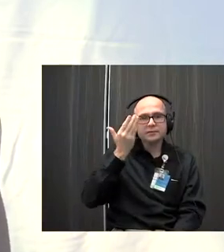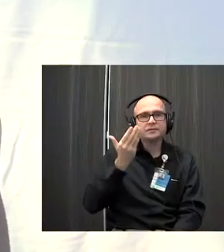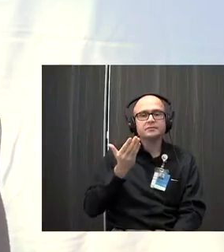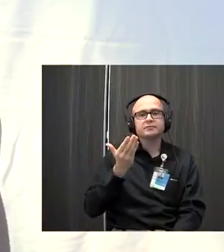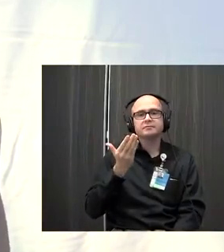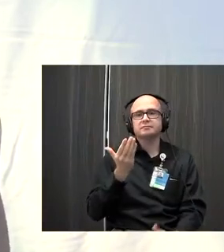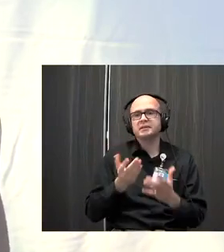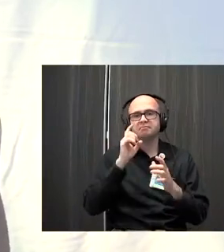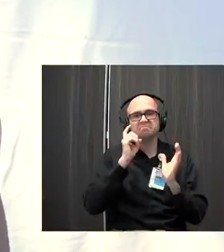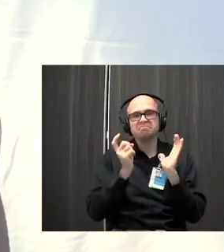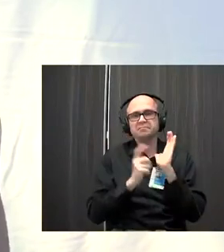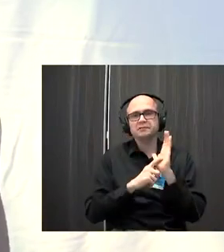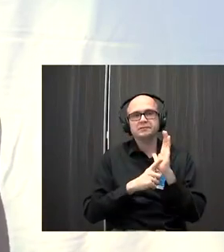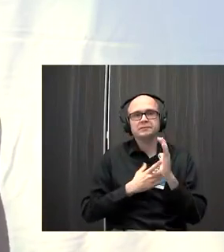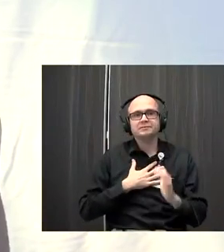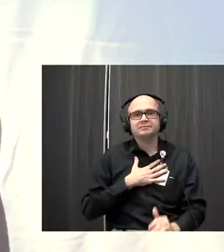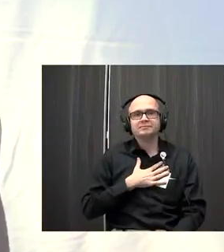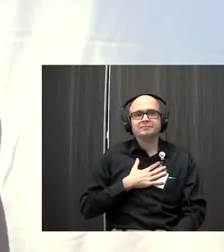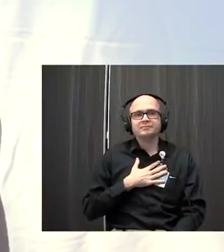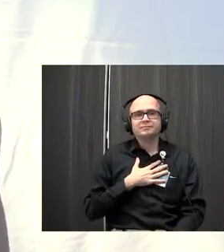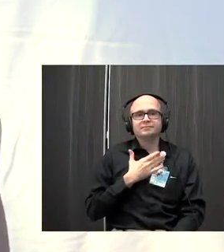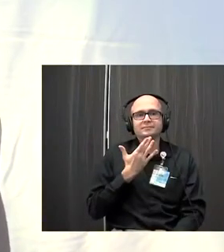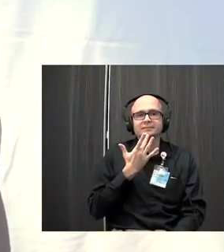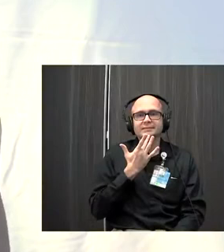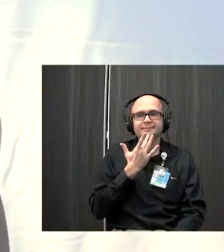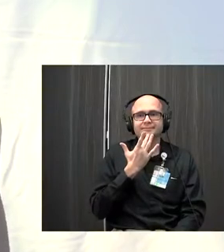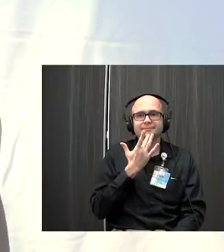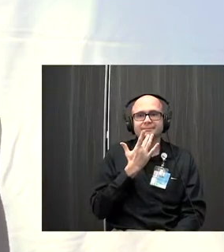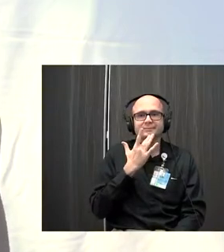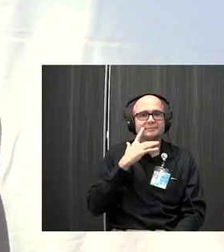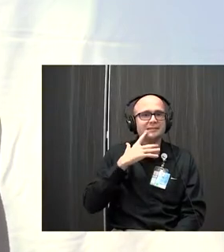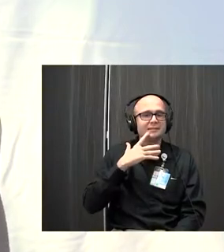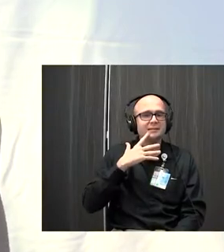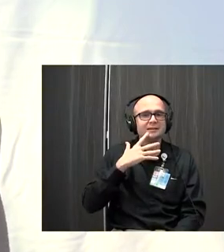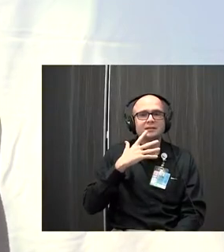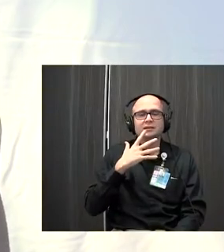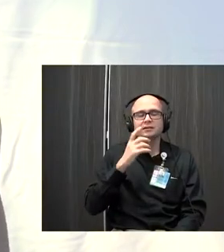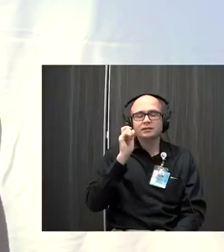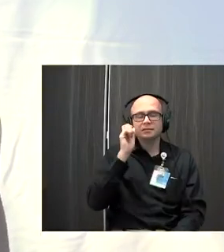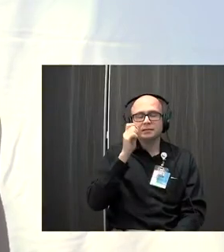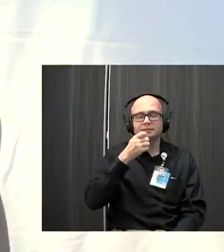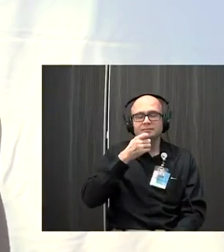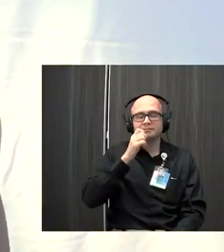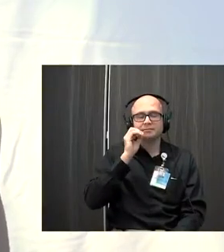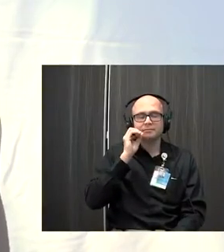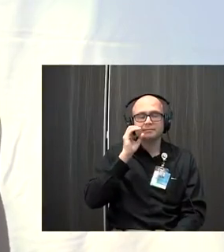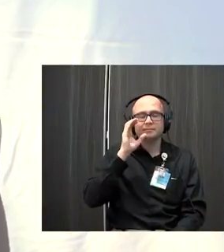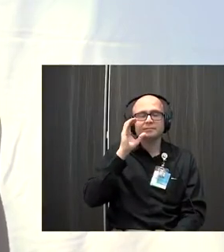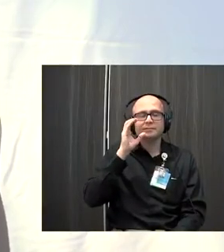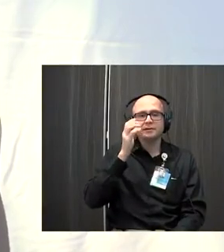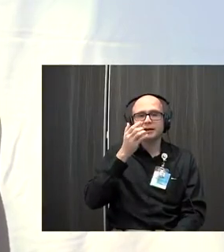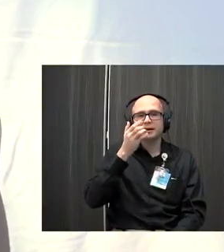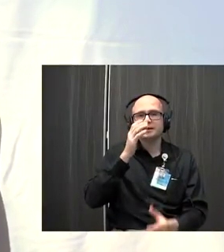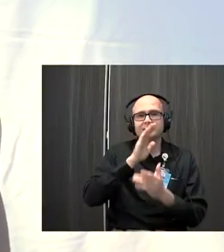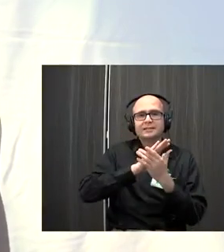And maybe noticing the anticipation as it's close to your mouth. And then imagining opening up your mouth and taking a